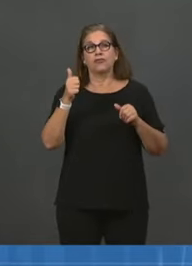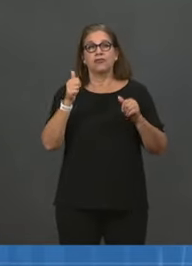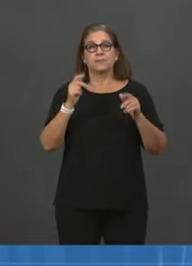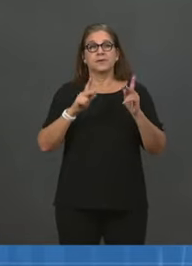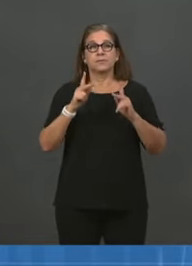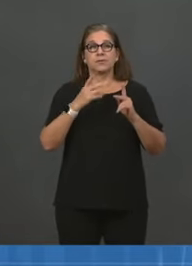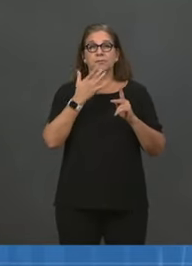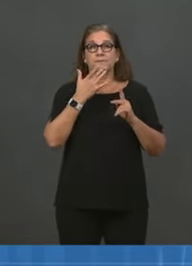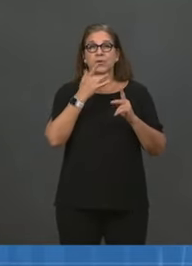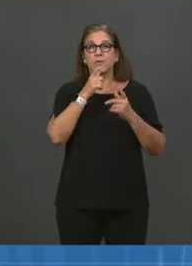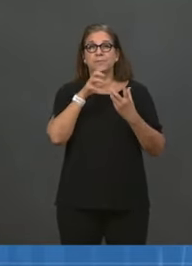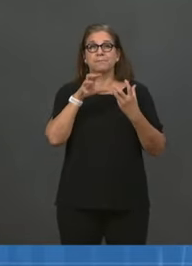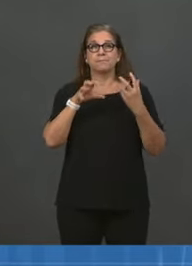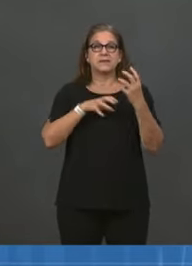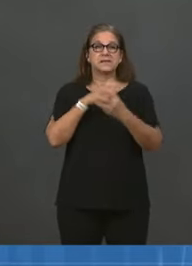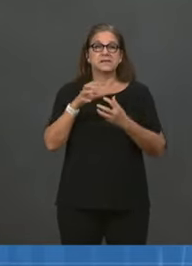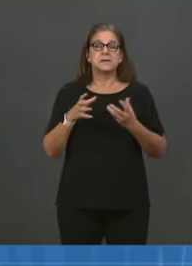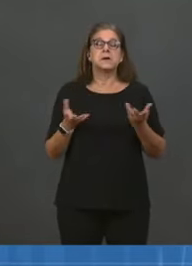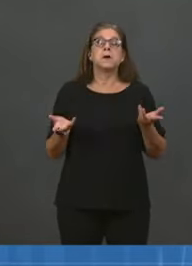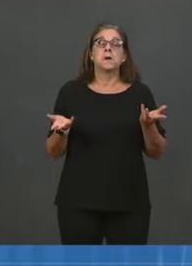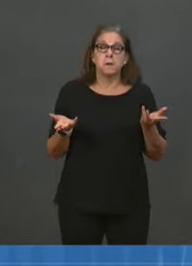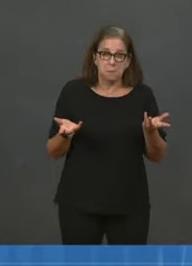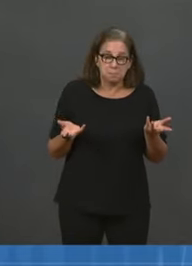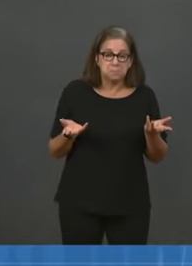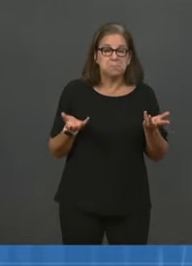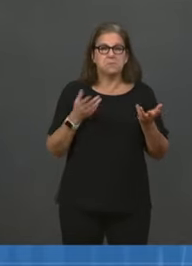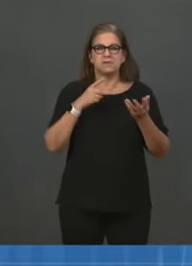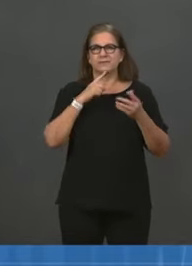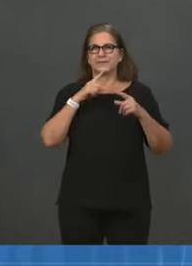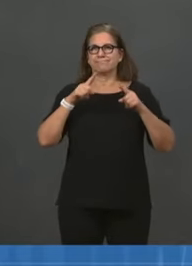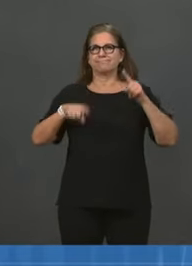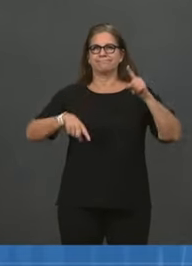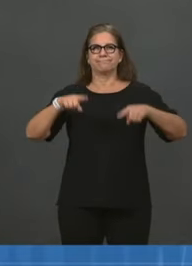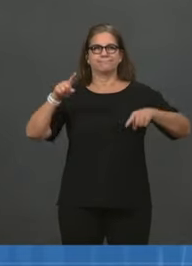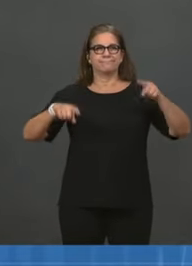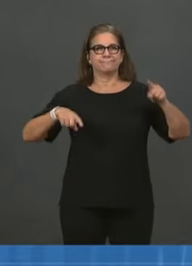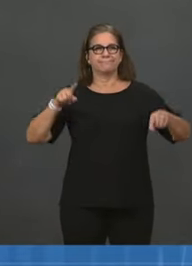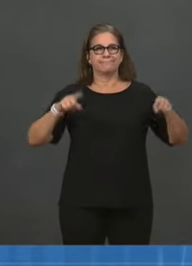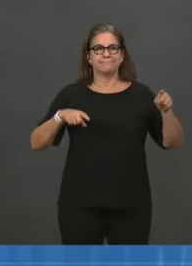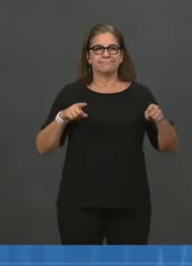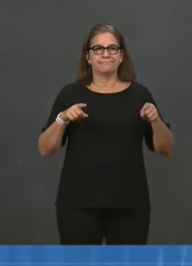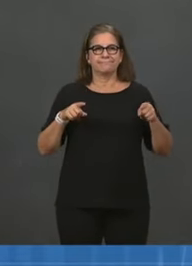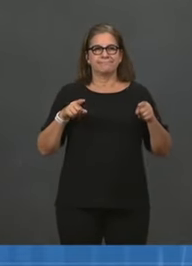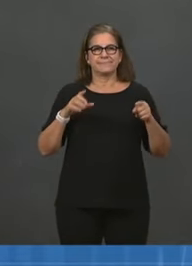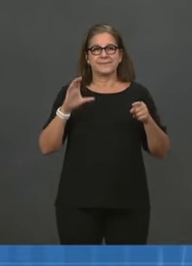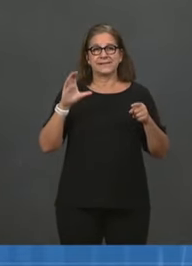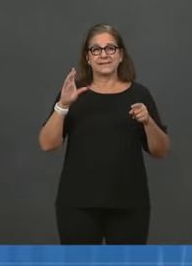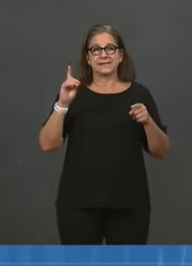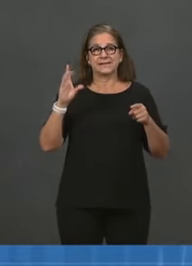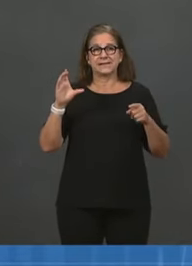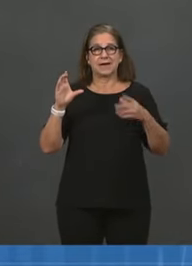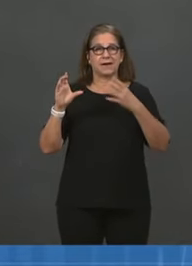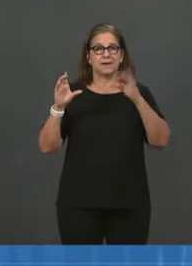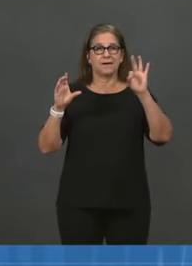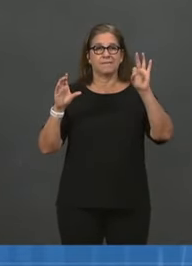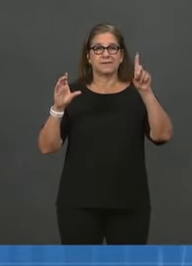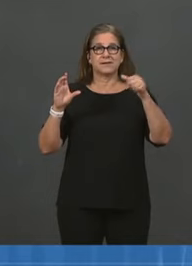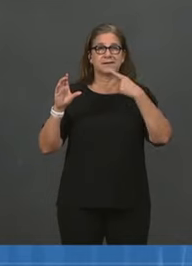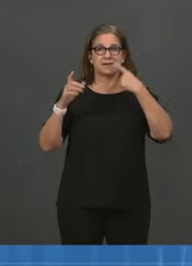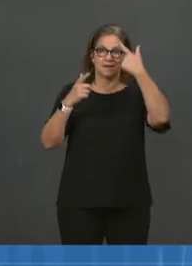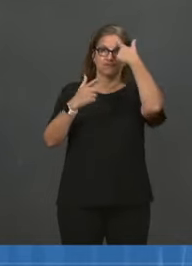over the one that they received, and the current CDC recommendations now make that possible. Next question.